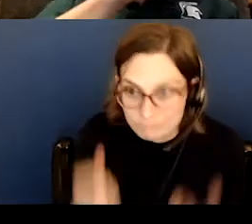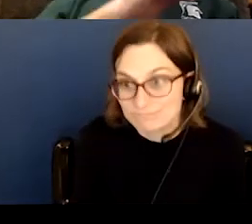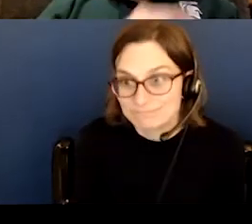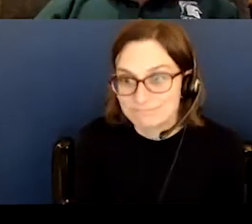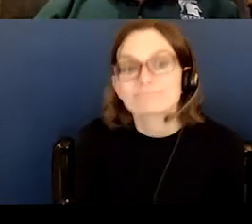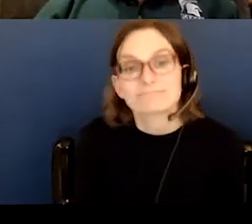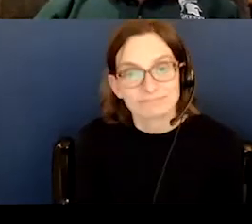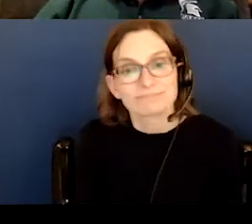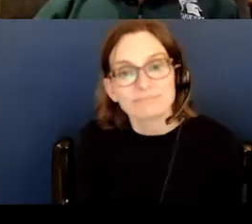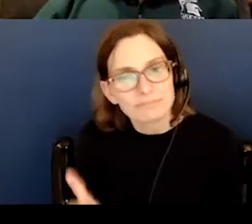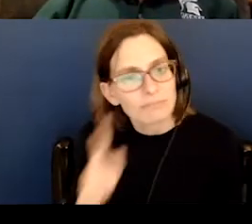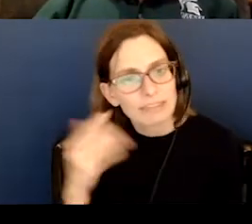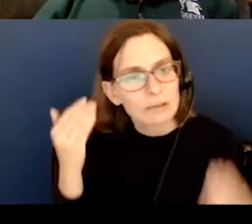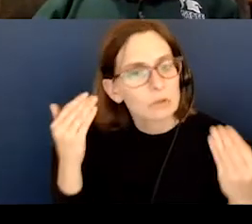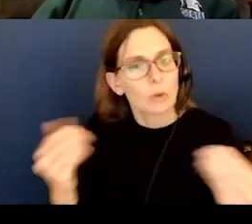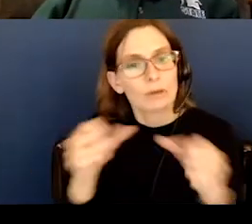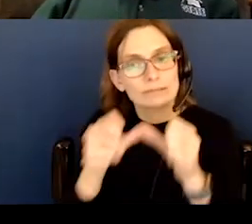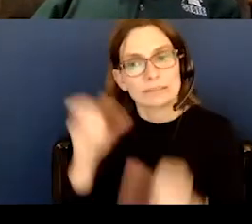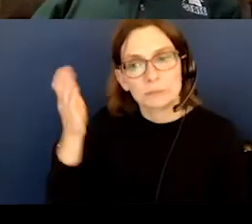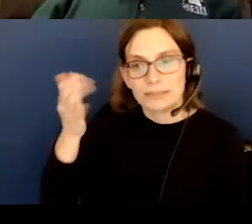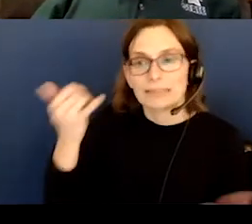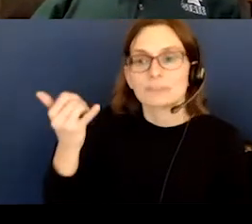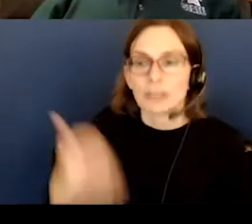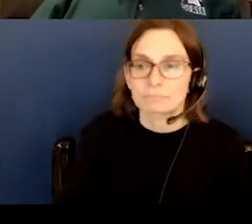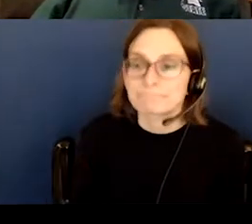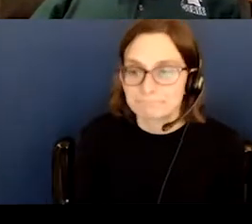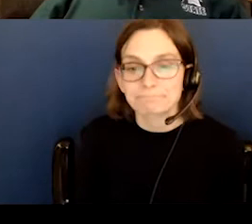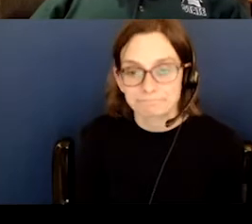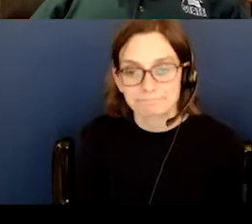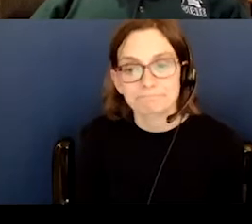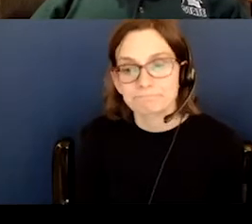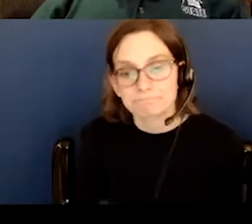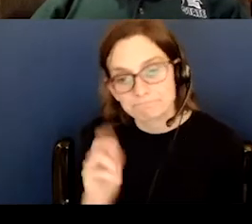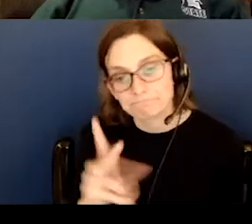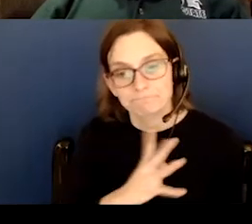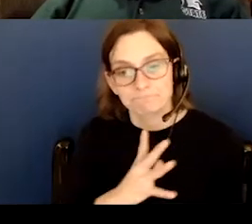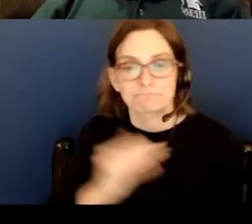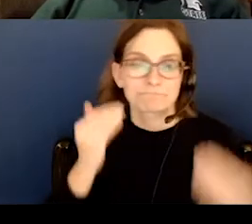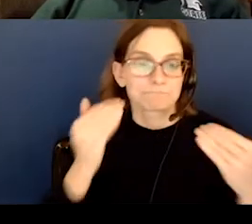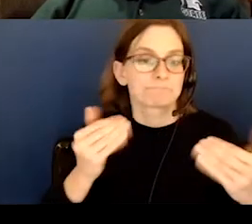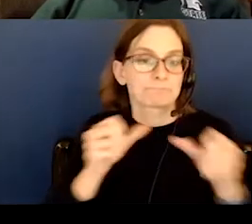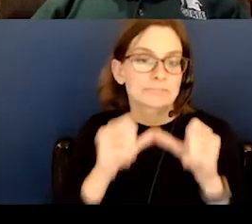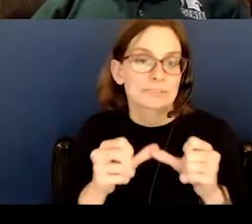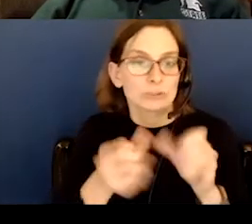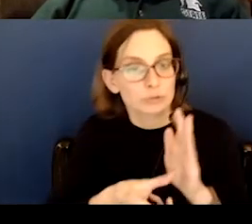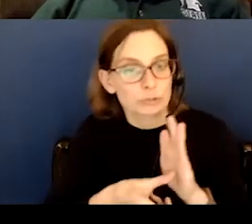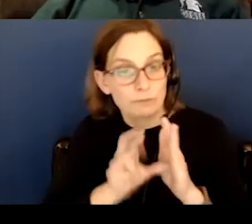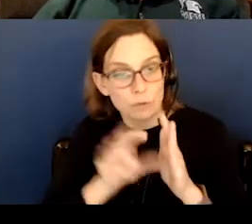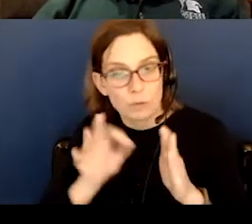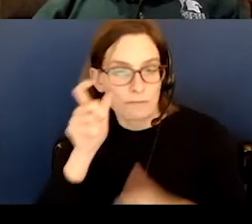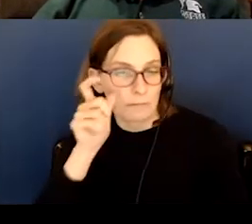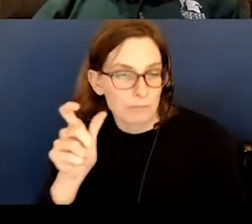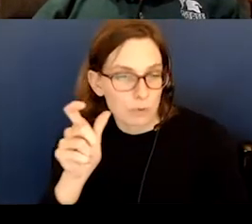All right. I think you can continue with your presentation now. All right. So I'm going to continue with, um, a review of the moon's orbital